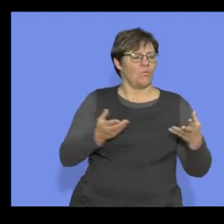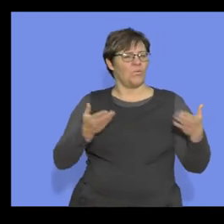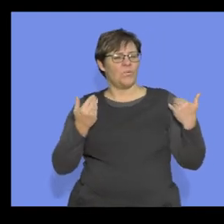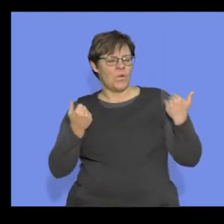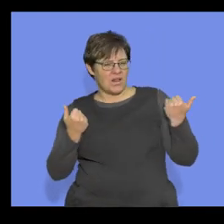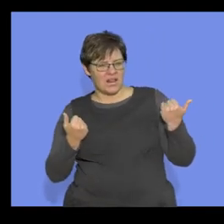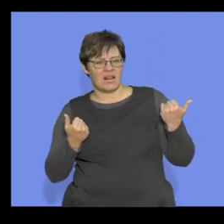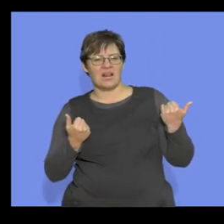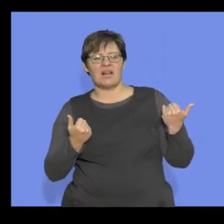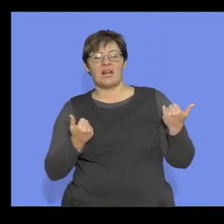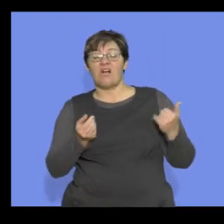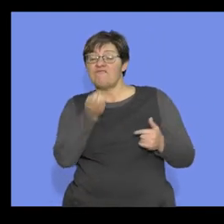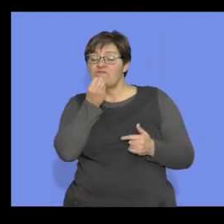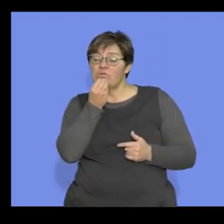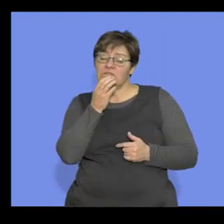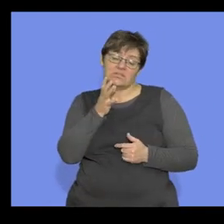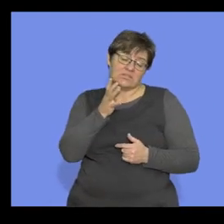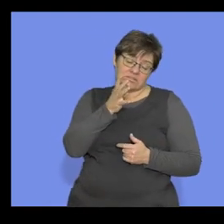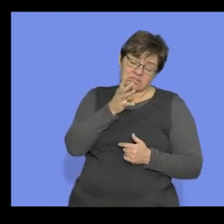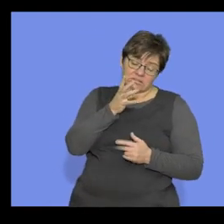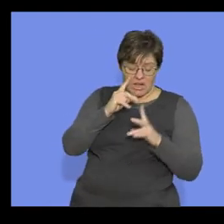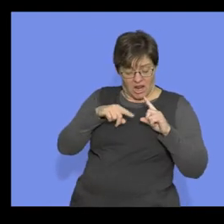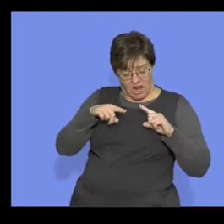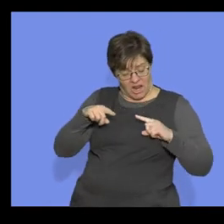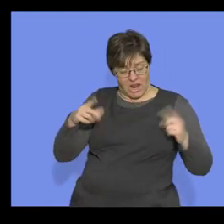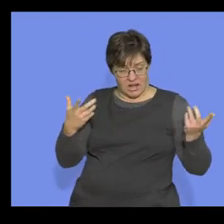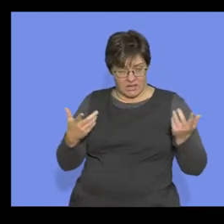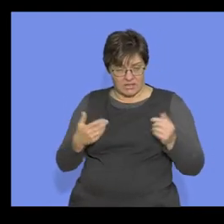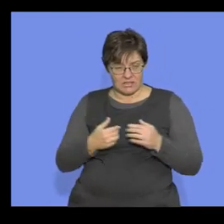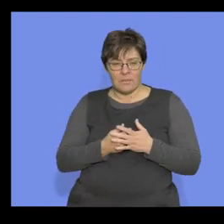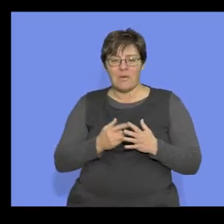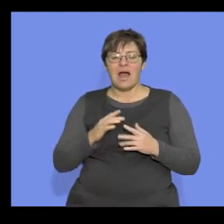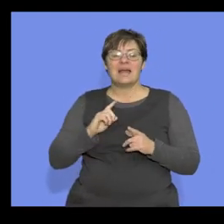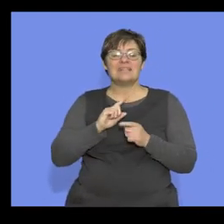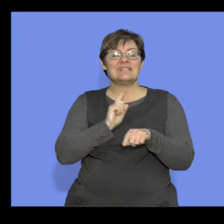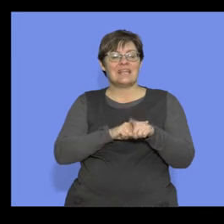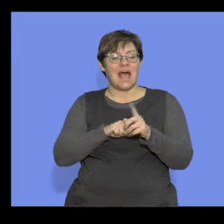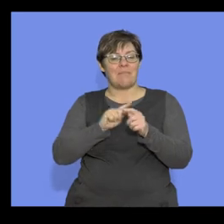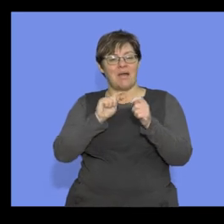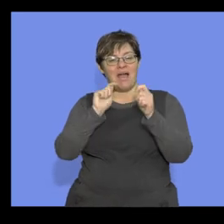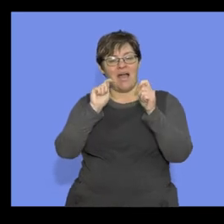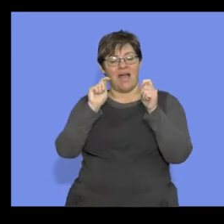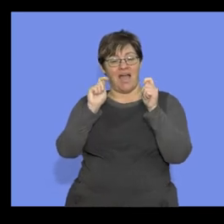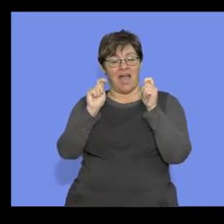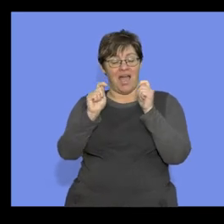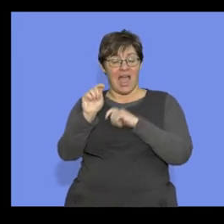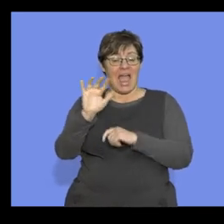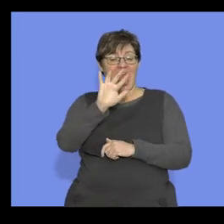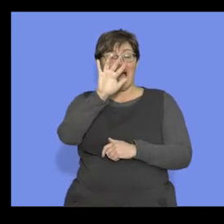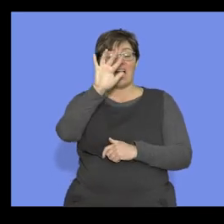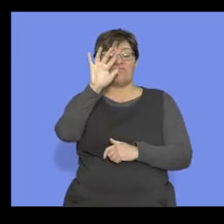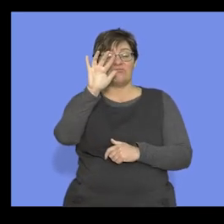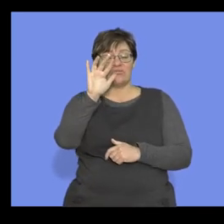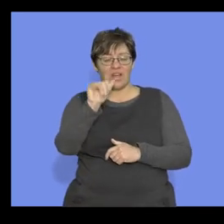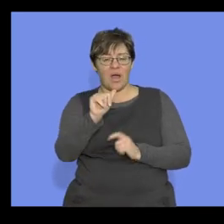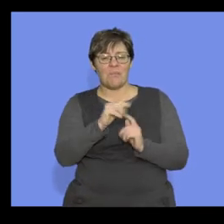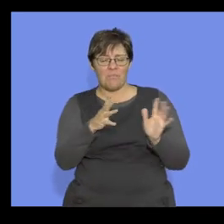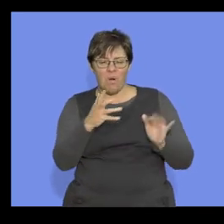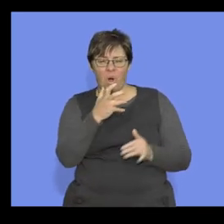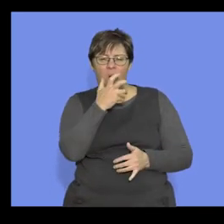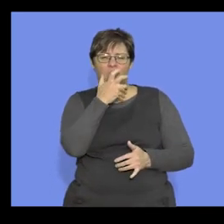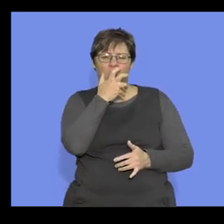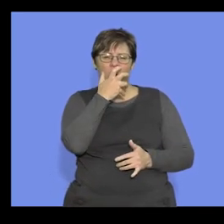cooler. There was lots of food, et cetera. And what happened over time is that Africa as we know it became